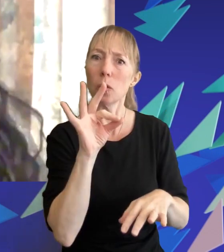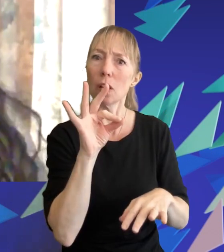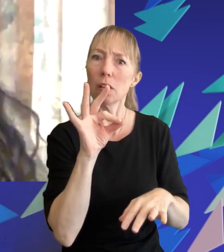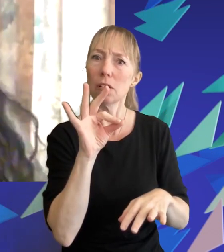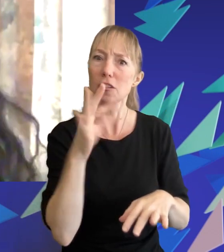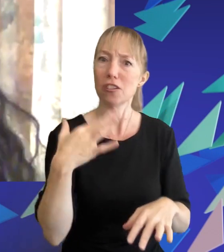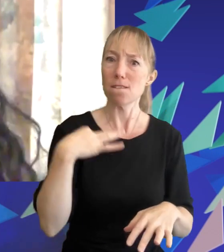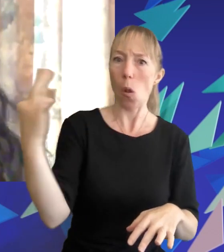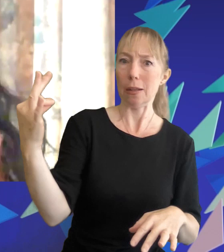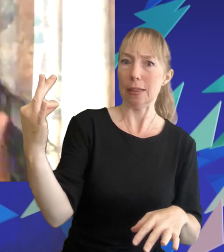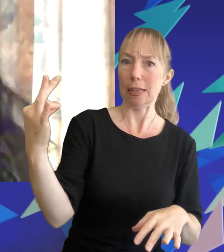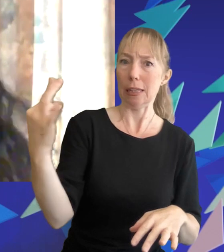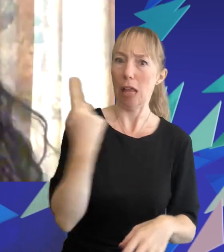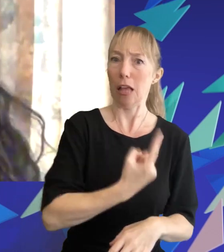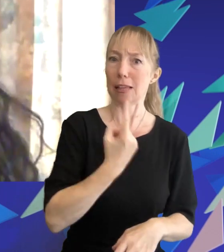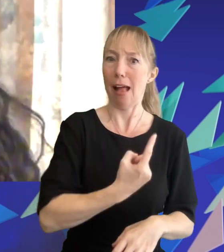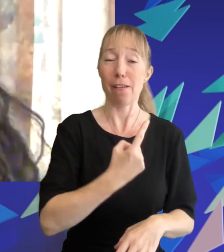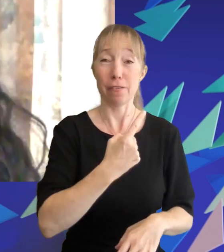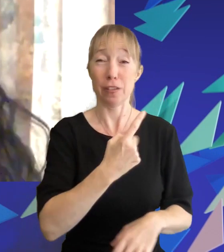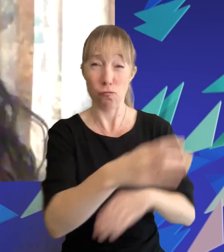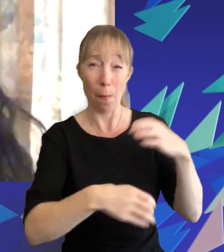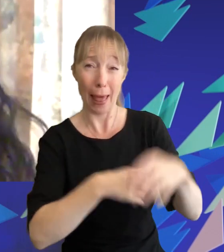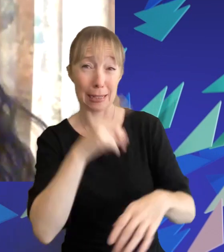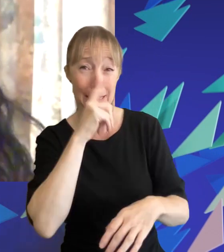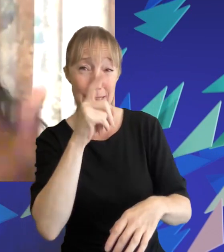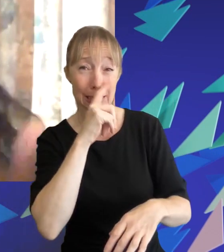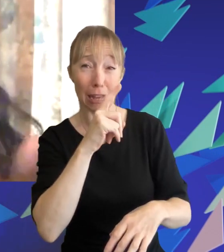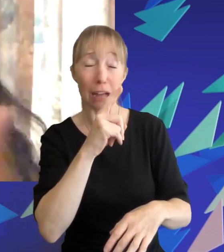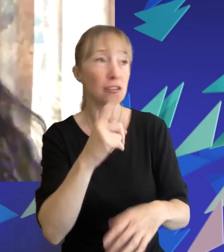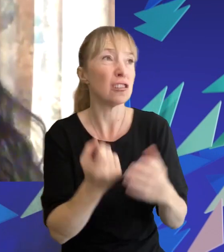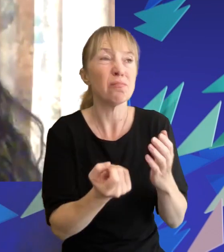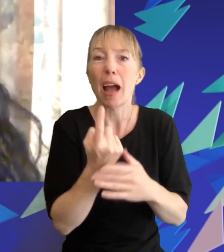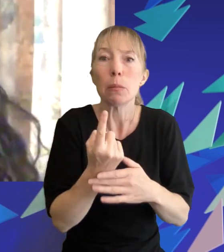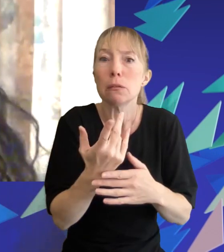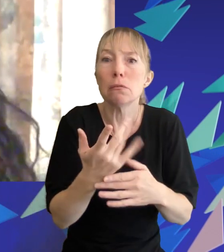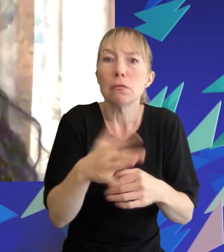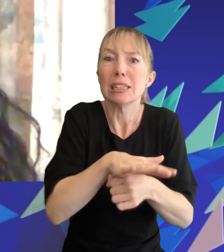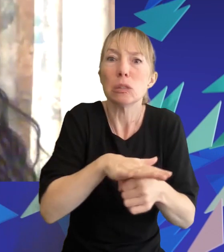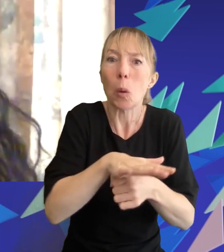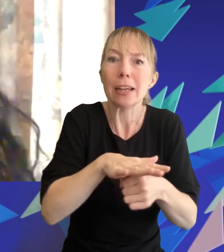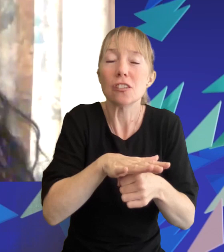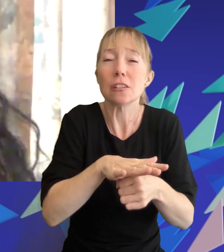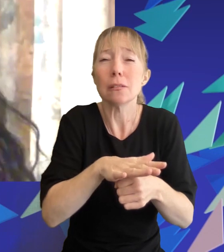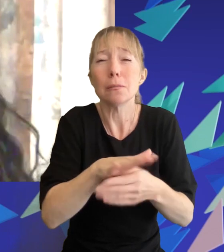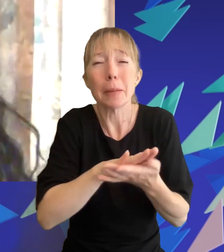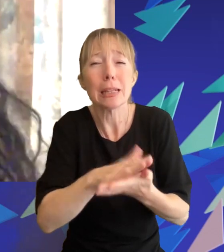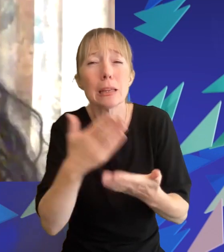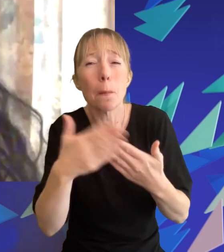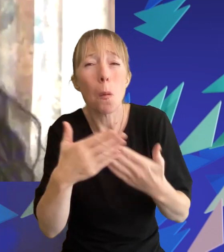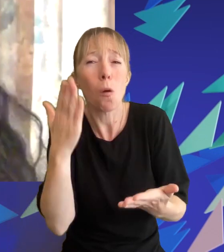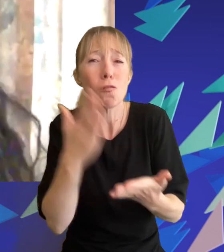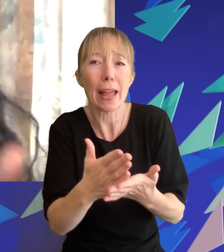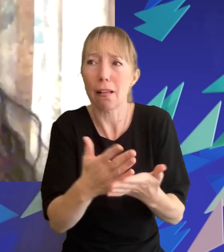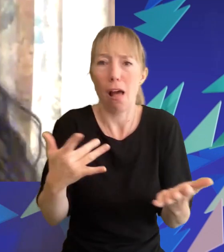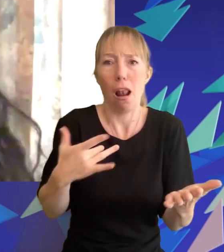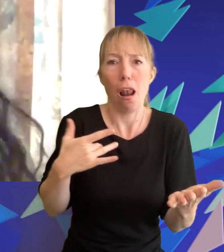gets unluckily chosen like katniss is simply a victim of circumstance which is much more realistic and adds more depth to the story because it speaks to how